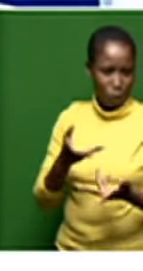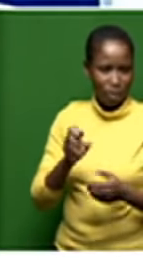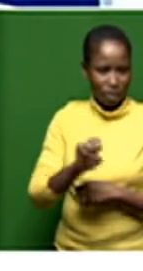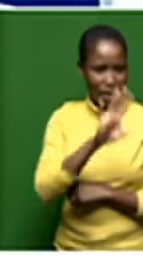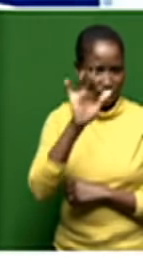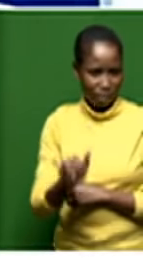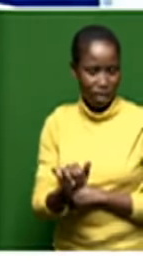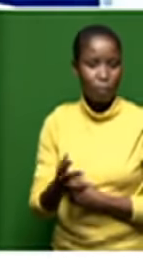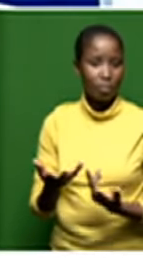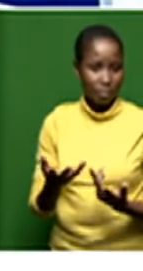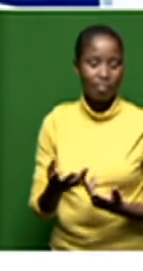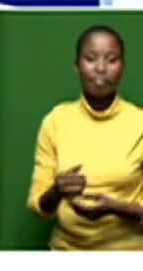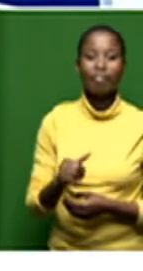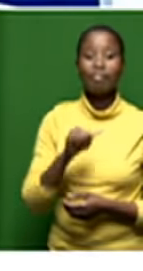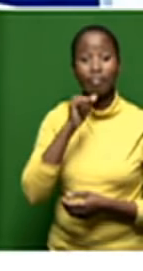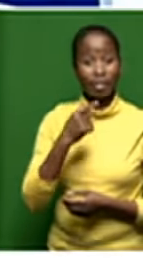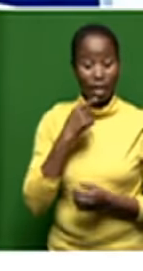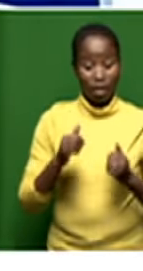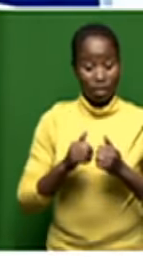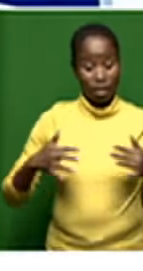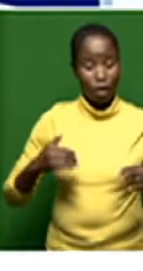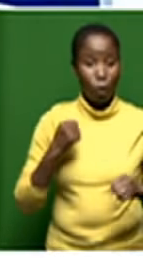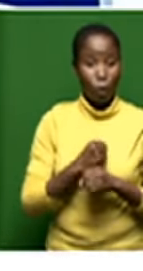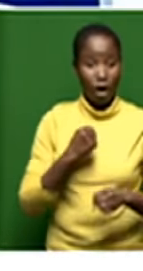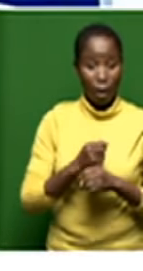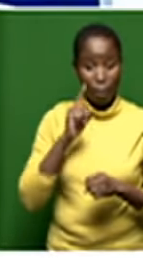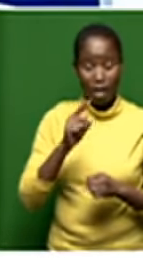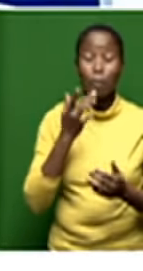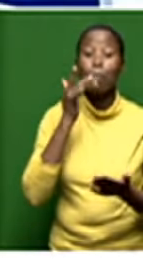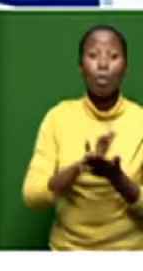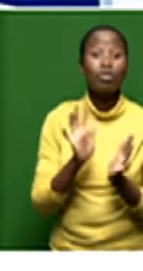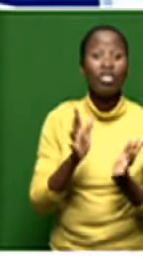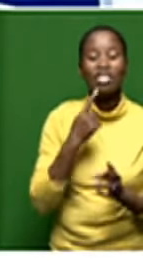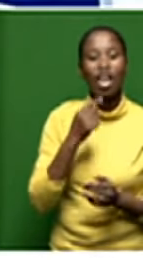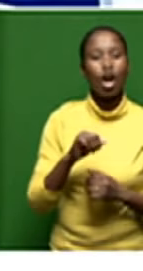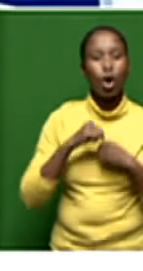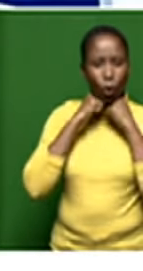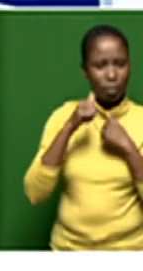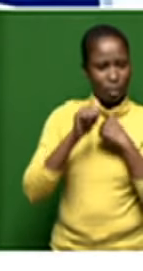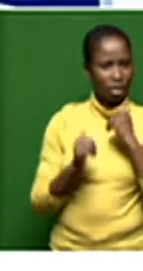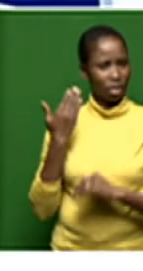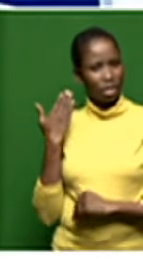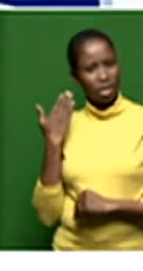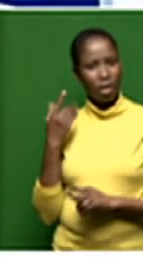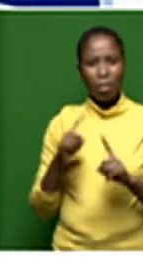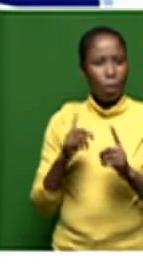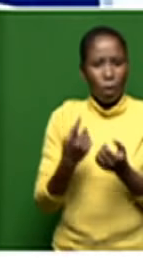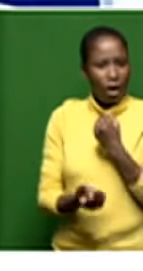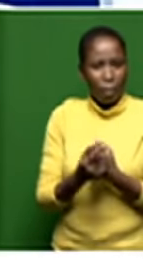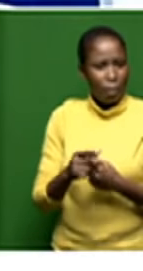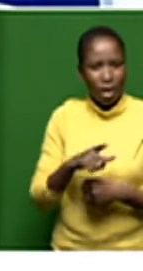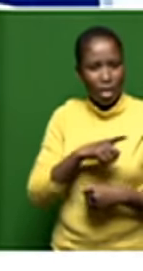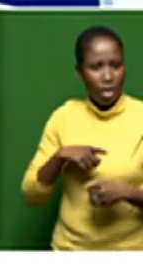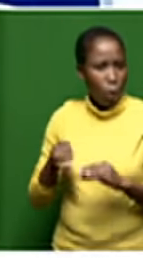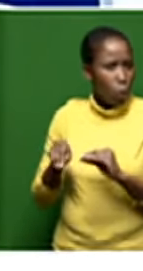even though the initial date for the resumption of operations was august as per an earlier announcement so what caused the delay